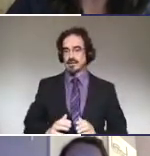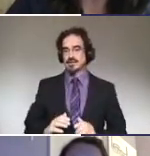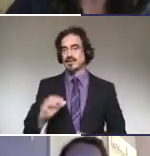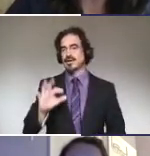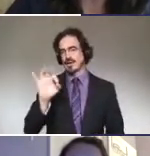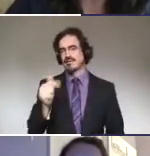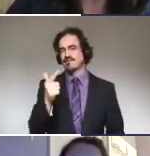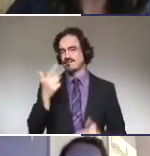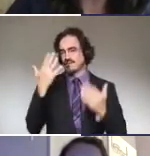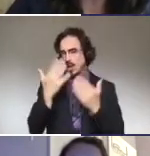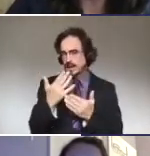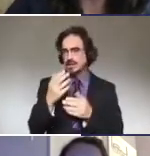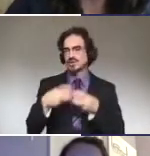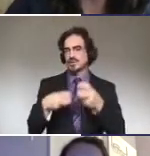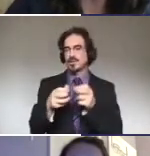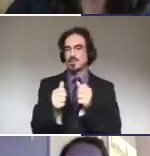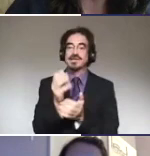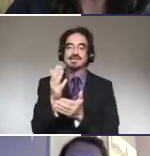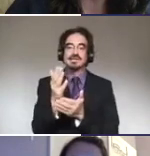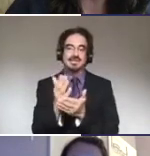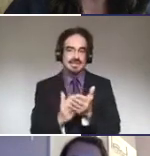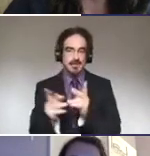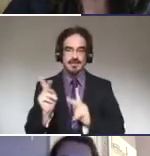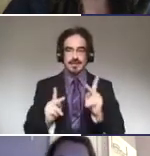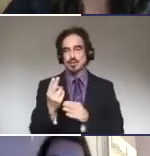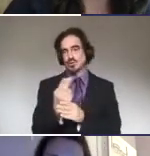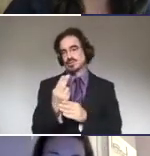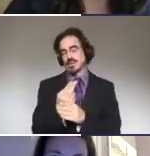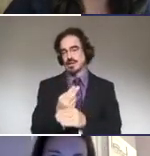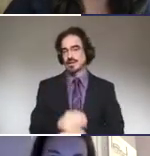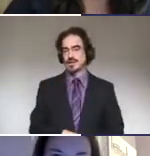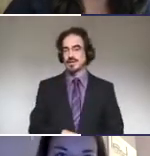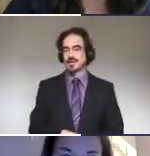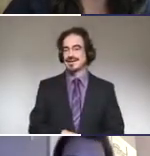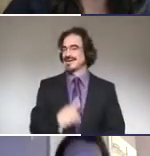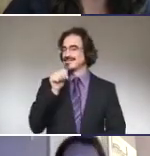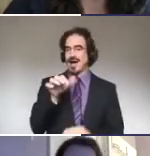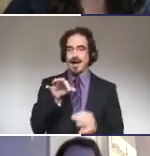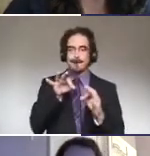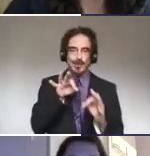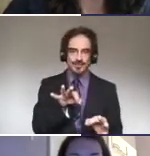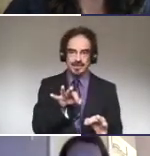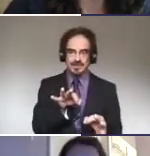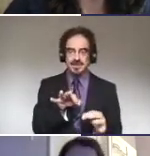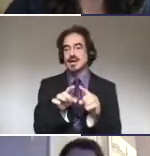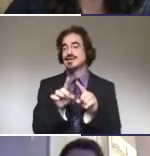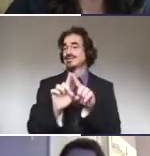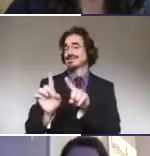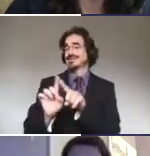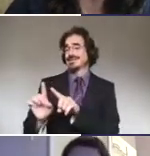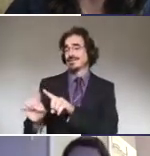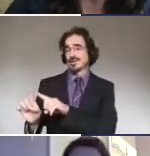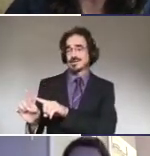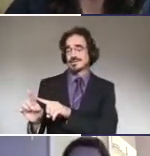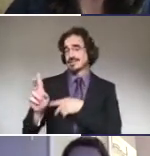from what I'm hearing with some of the people that are using it. It's not perfect. There are different brands that are being out there,